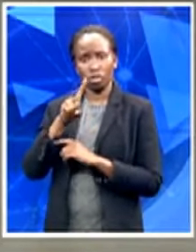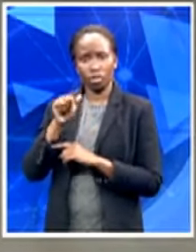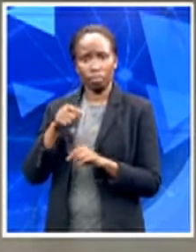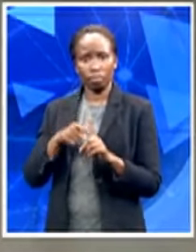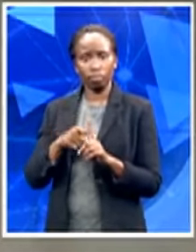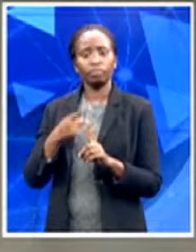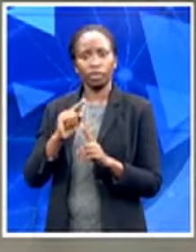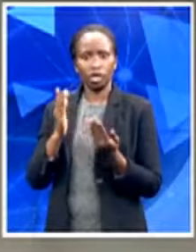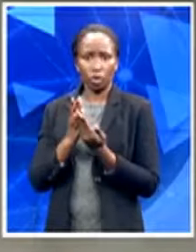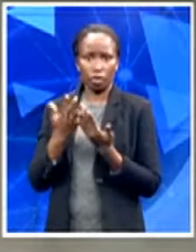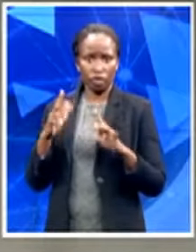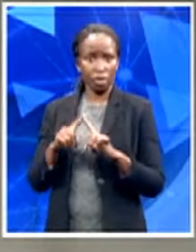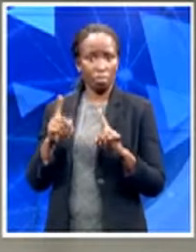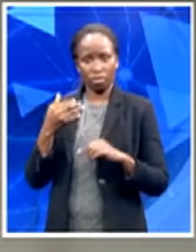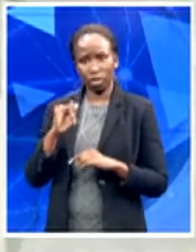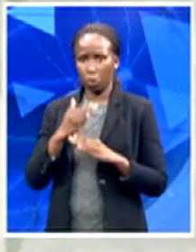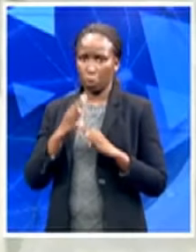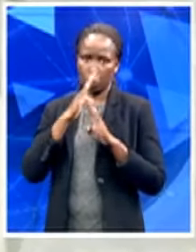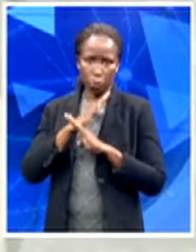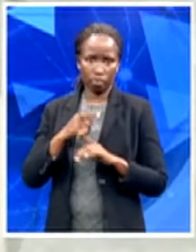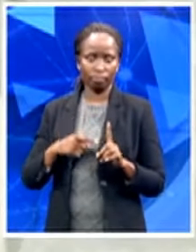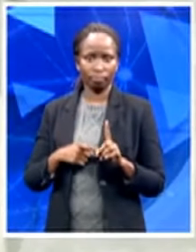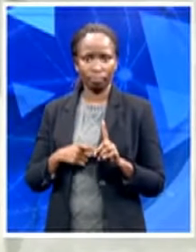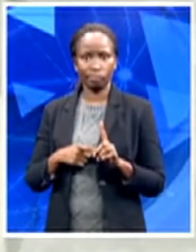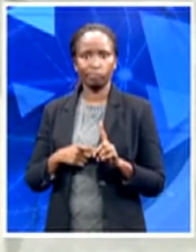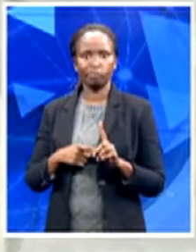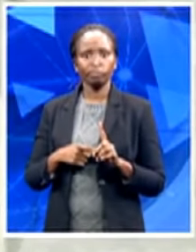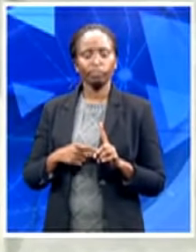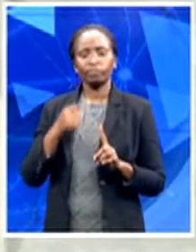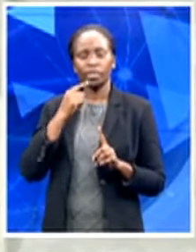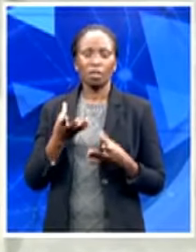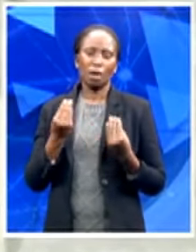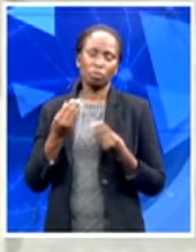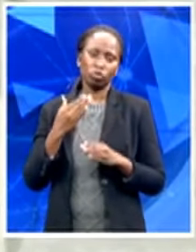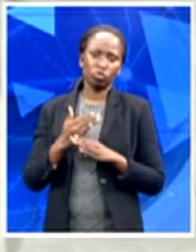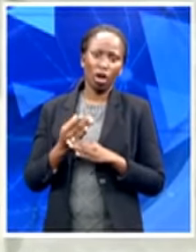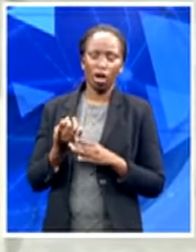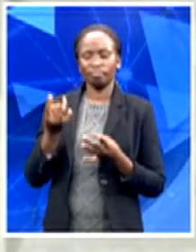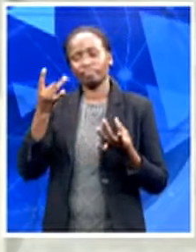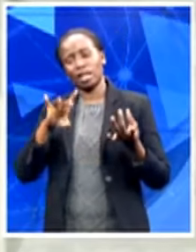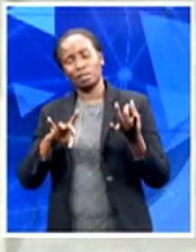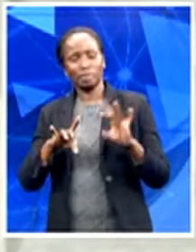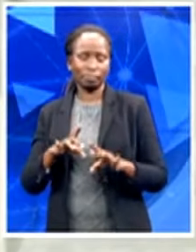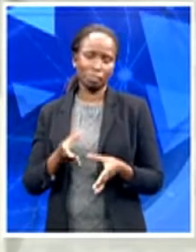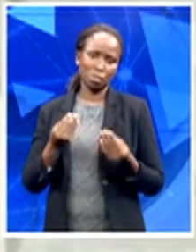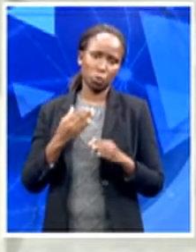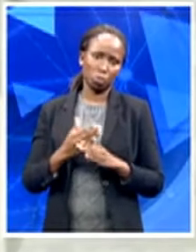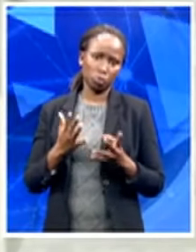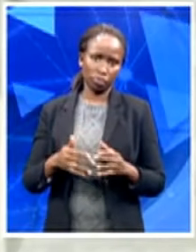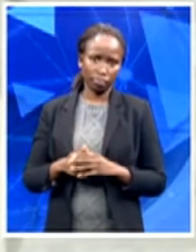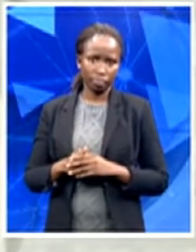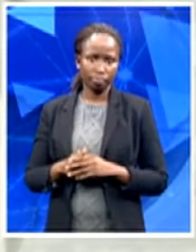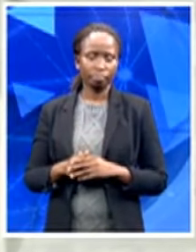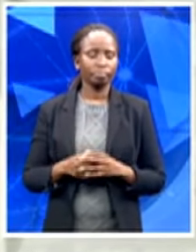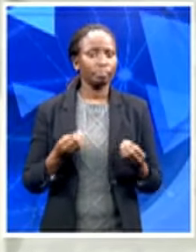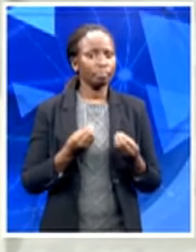He gets by by so-called peace jobs. Things are really tough, especially for us young people, because we don't